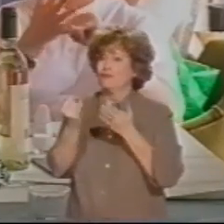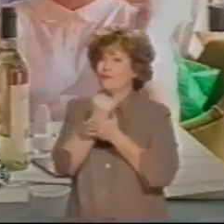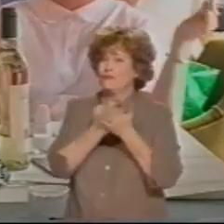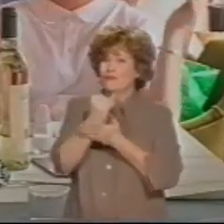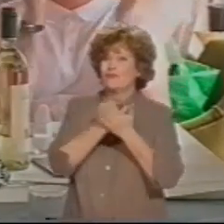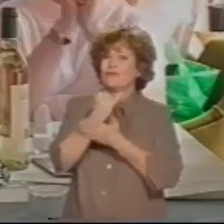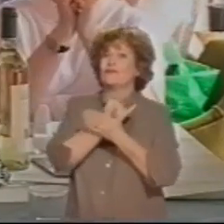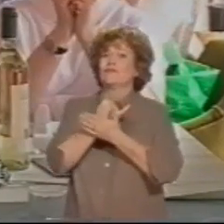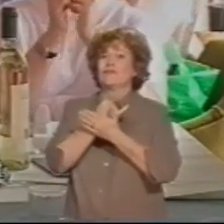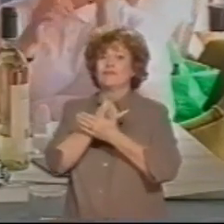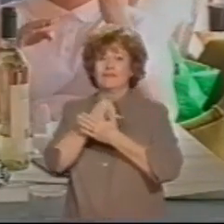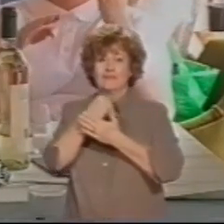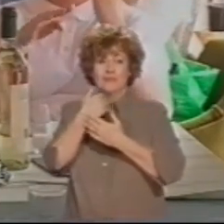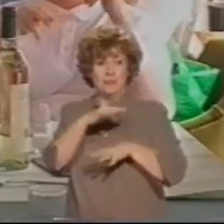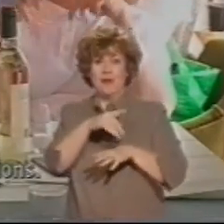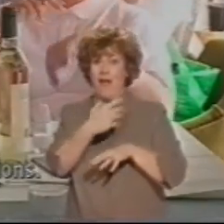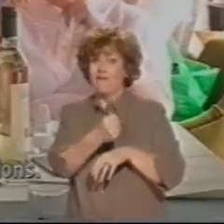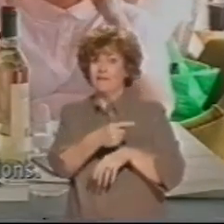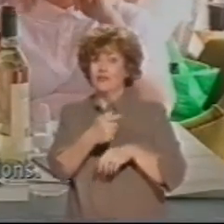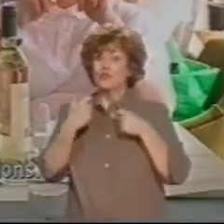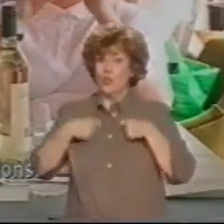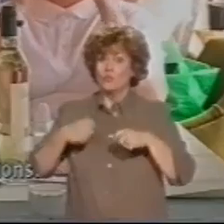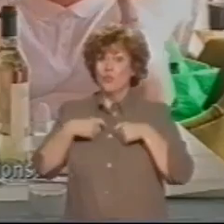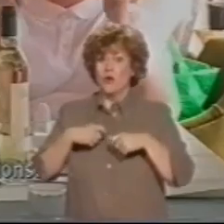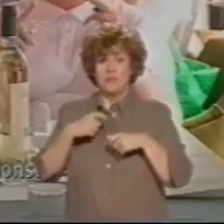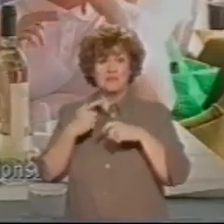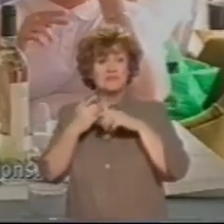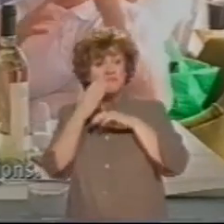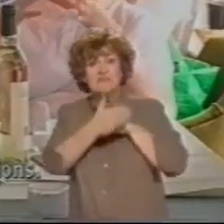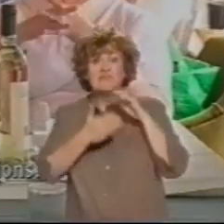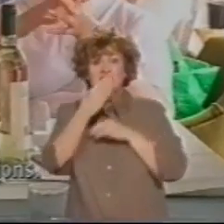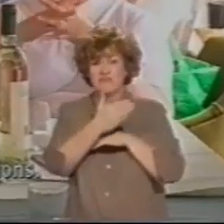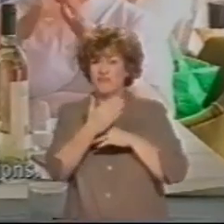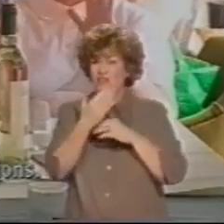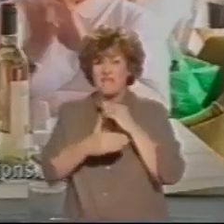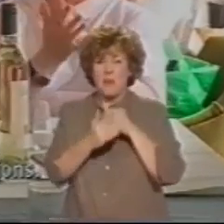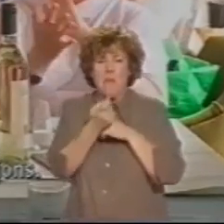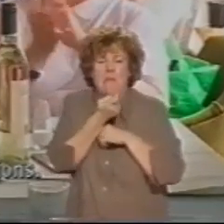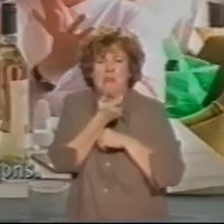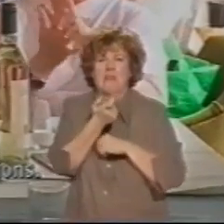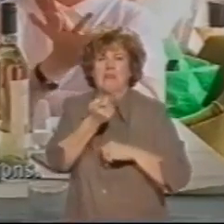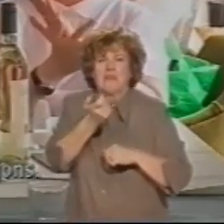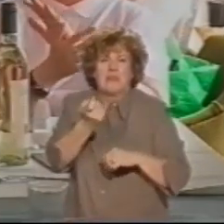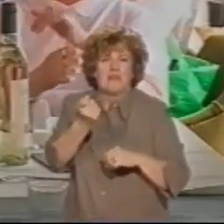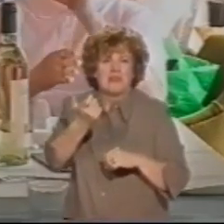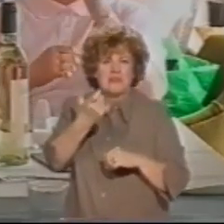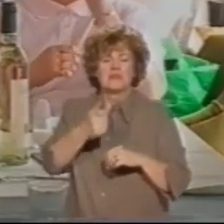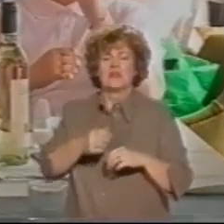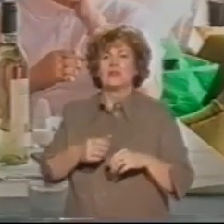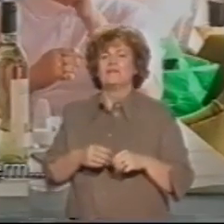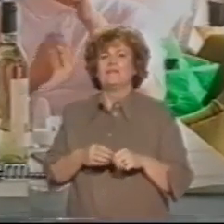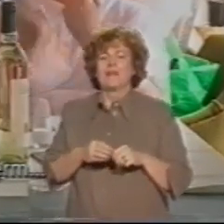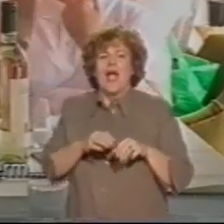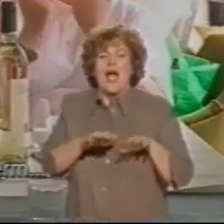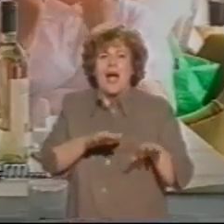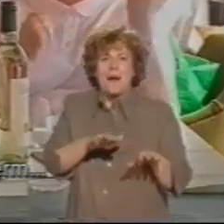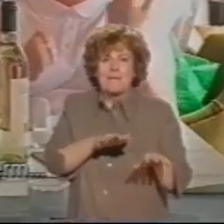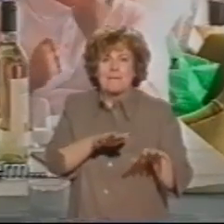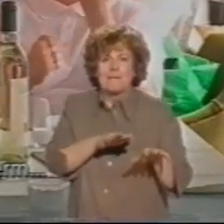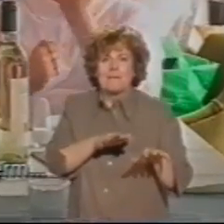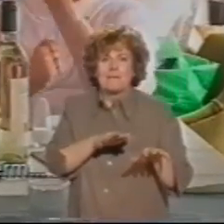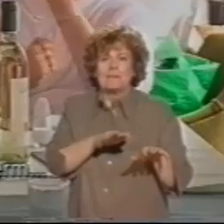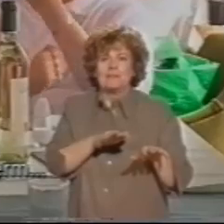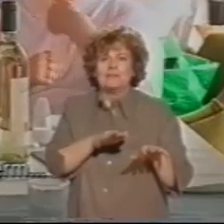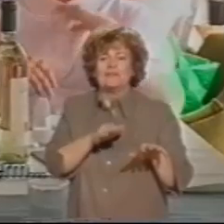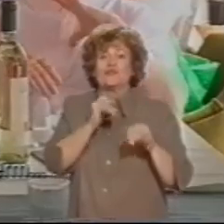that never used to visit, only on regular, not on very regular occasions. The social services